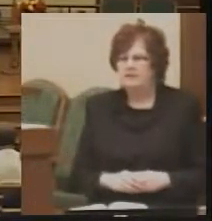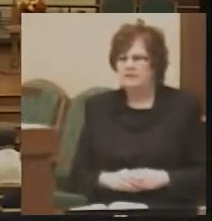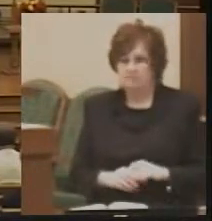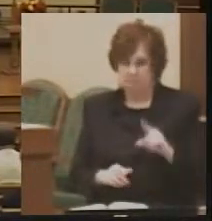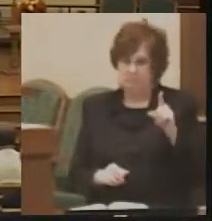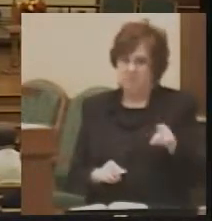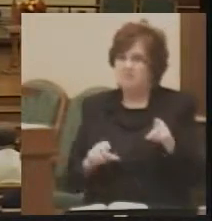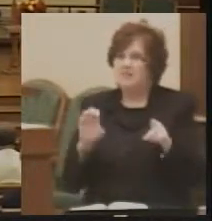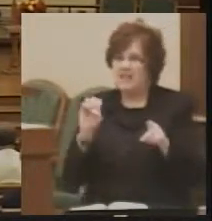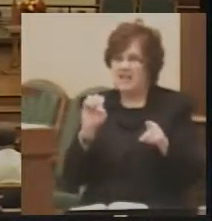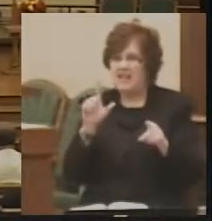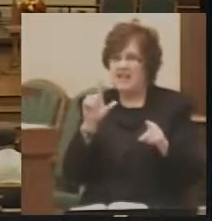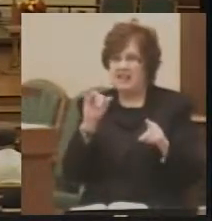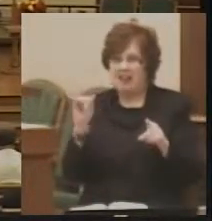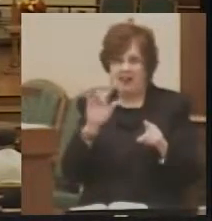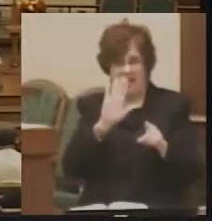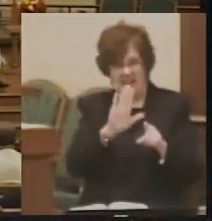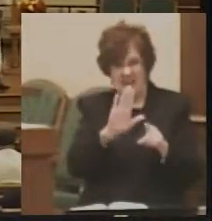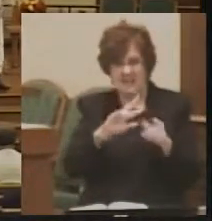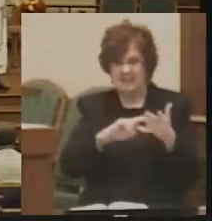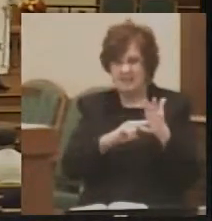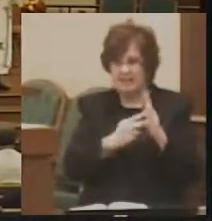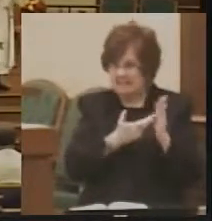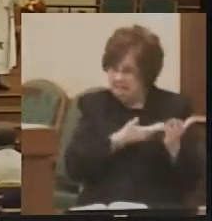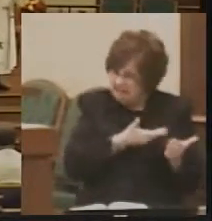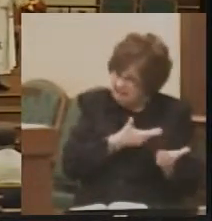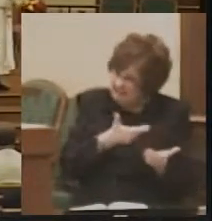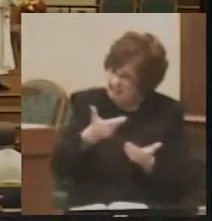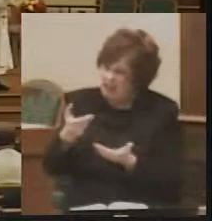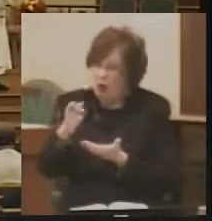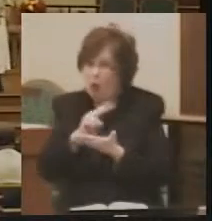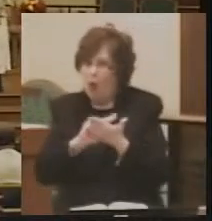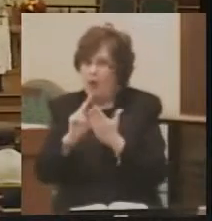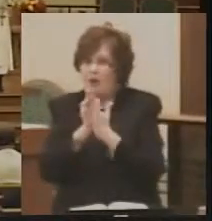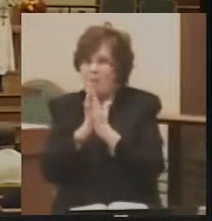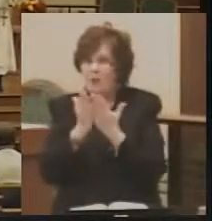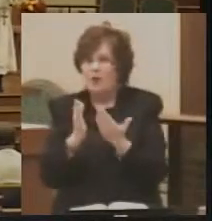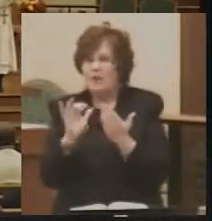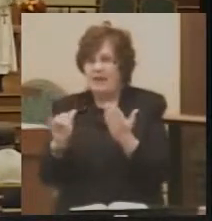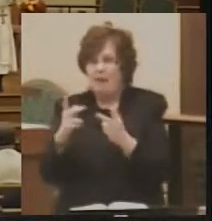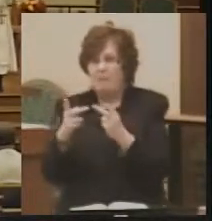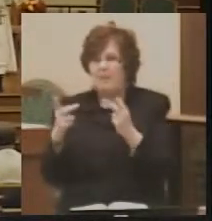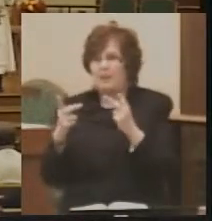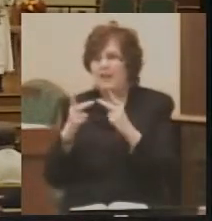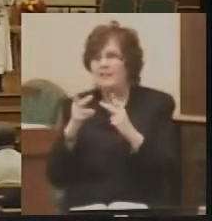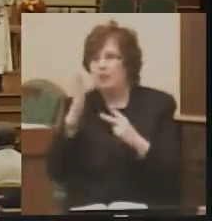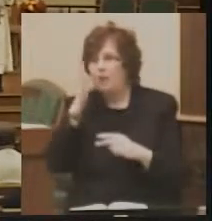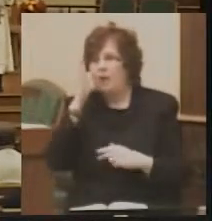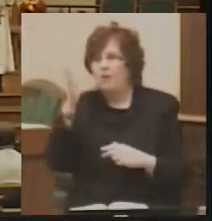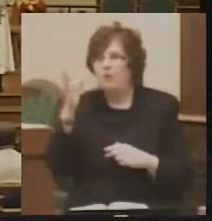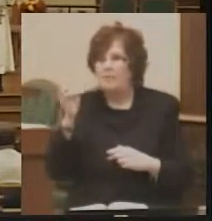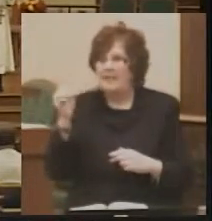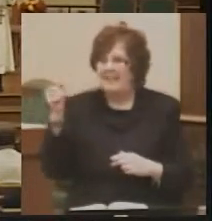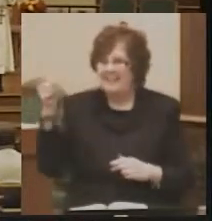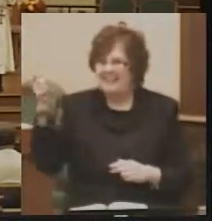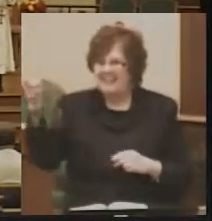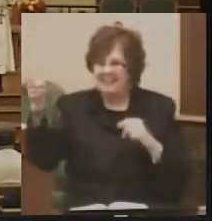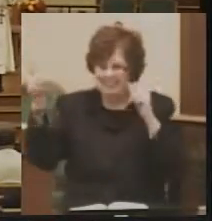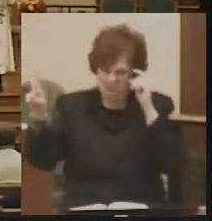Eli's mission is to get this holy book to the place where it is supposed to be.